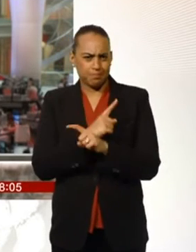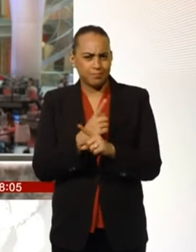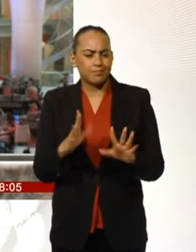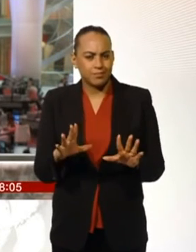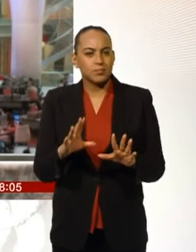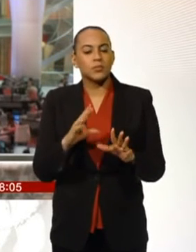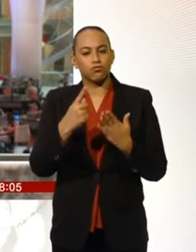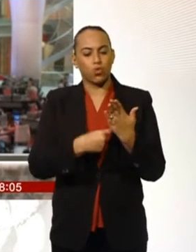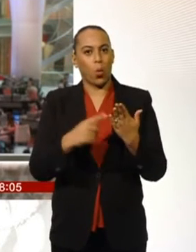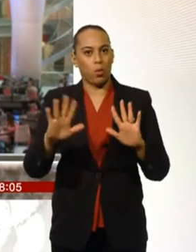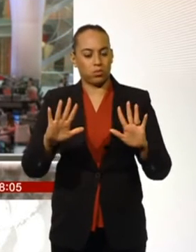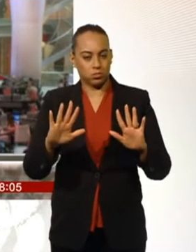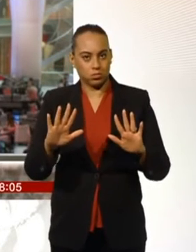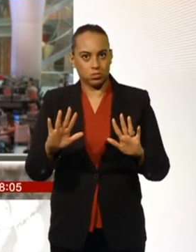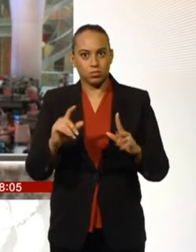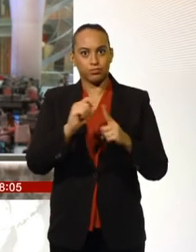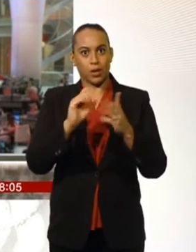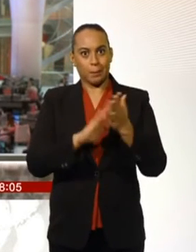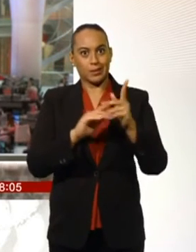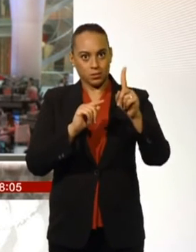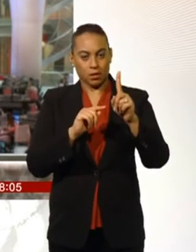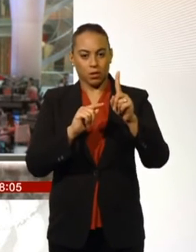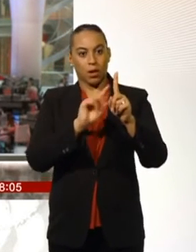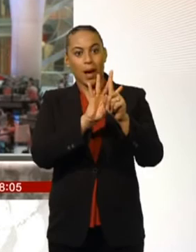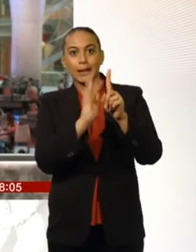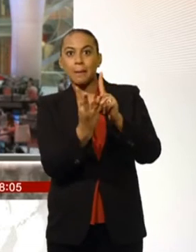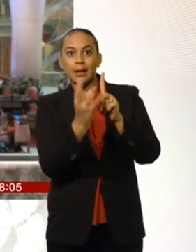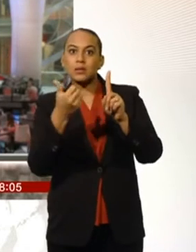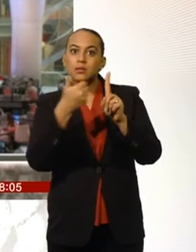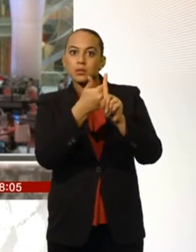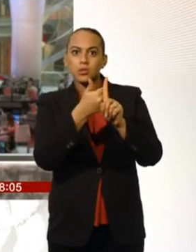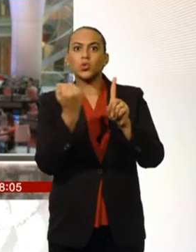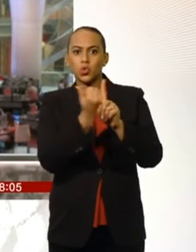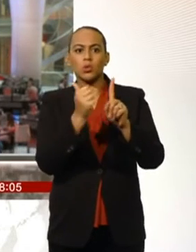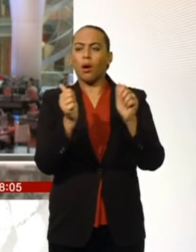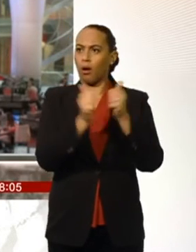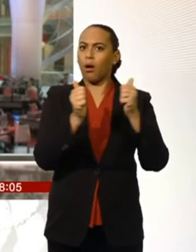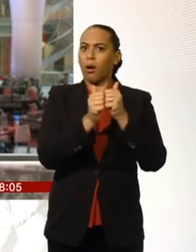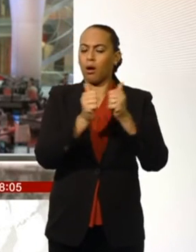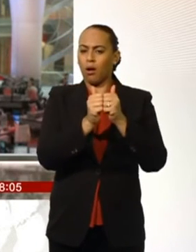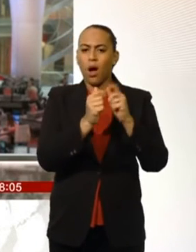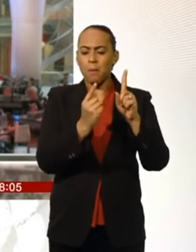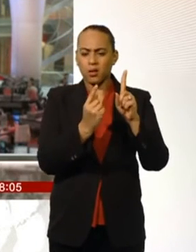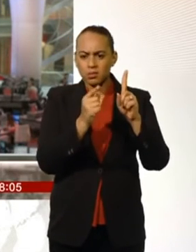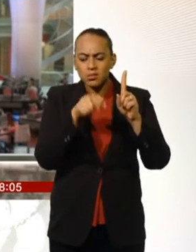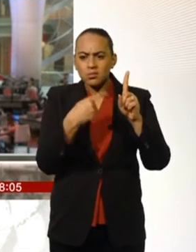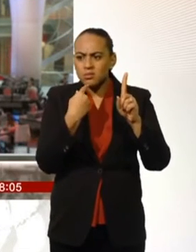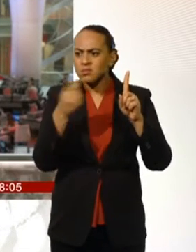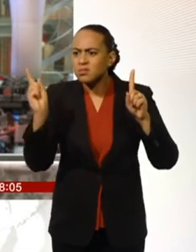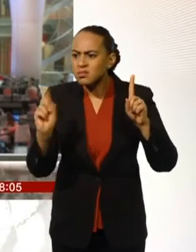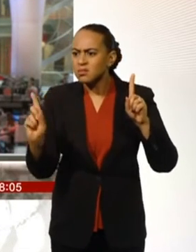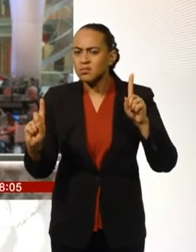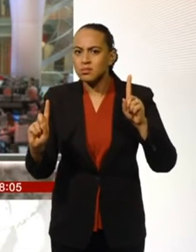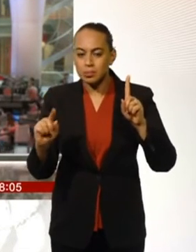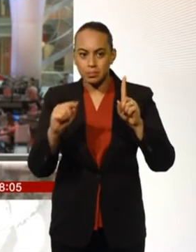Normally, the rules are simple. You can't disagree with the Prime Minister if you're in the Cabinet. What's a deal is done on Europe. David Cameron says it's fine. Actually, ministers